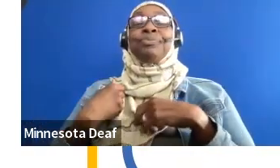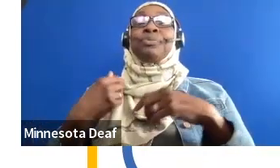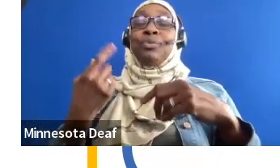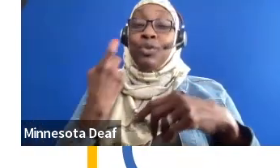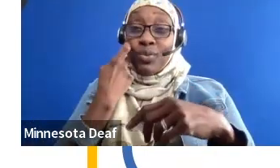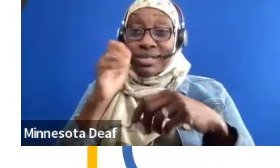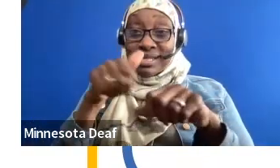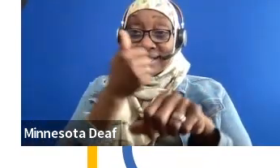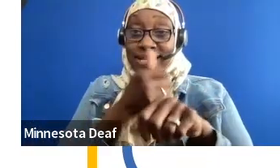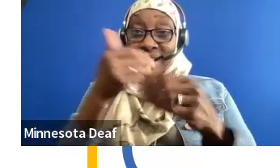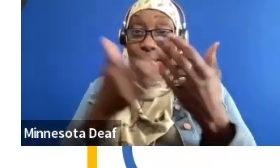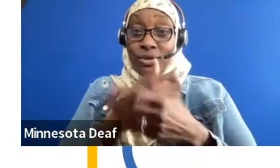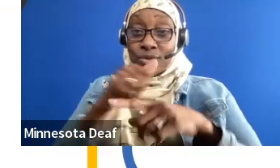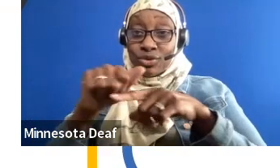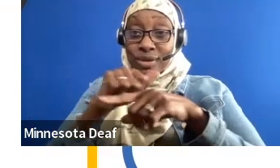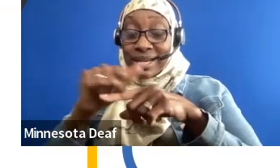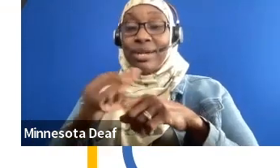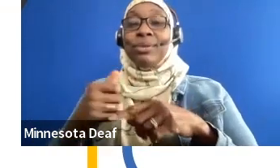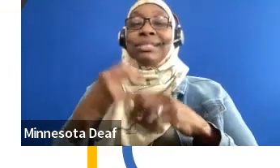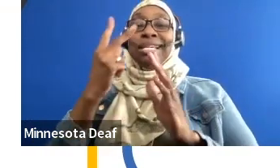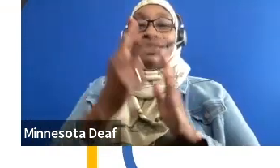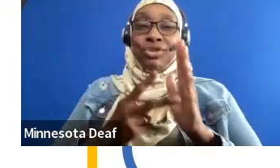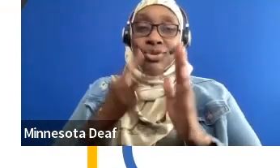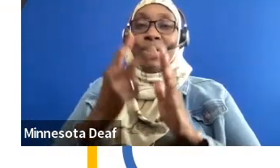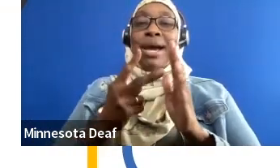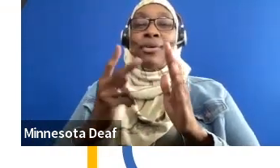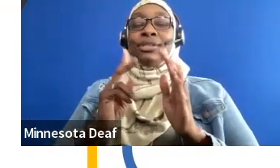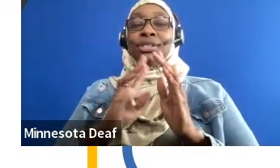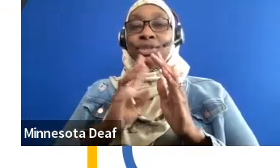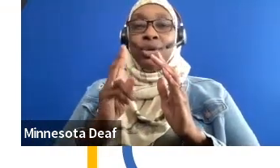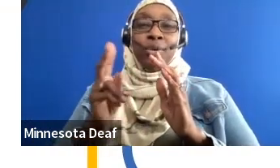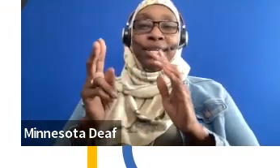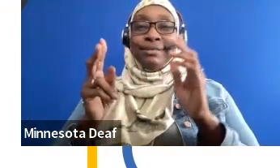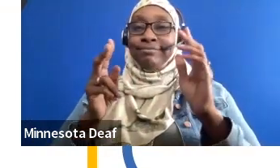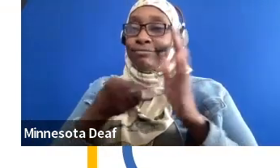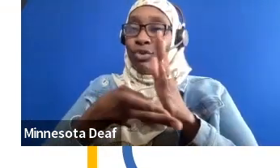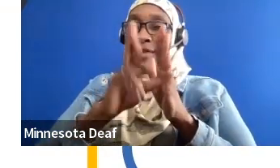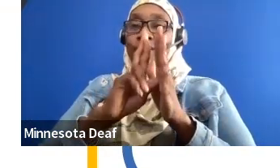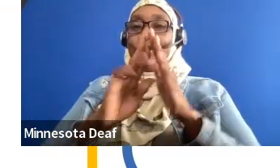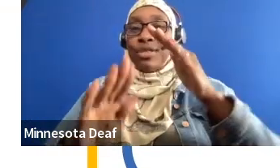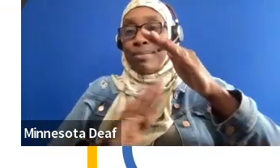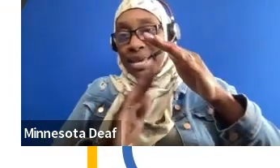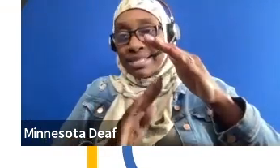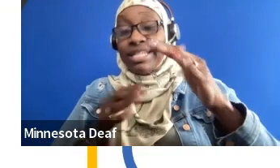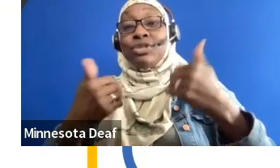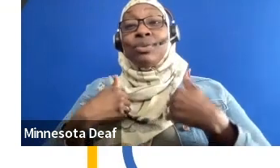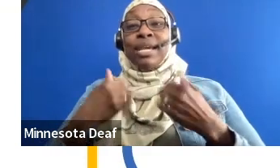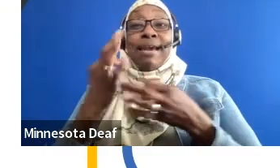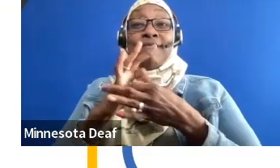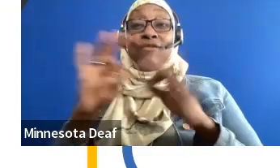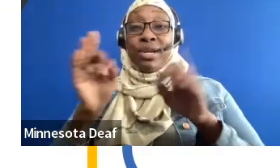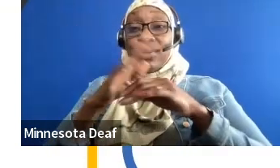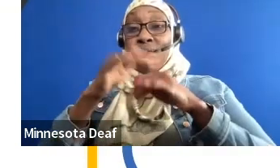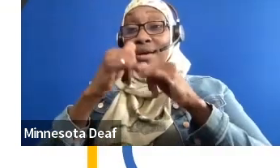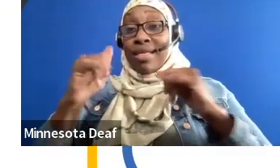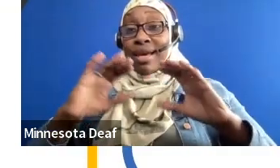two hours where we go over the basics. We also have free online courses that go over how to be a mentor to young persons with disabilities.